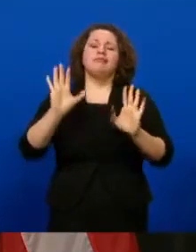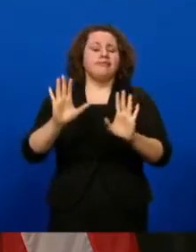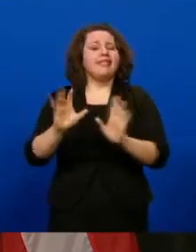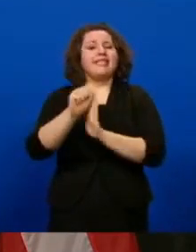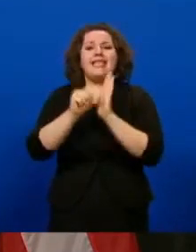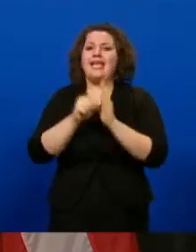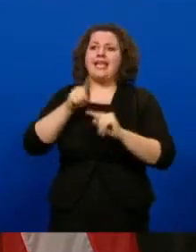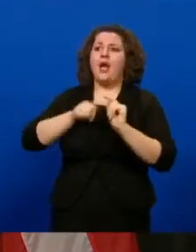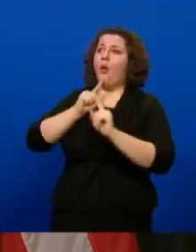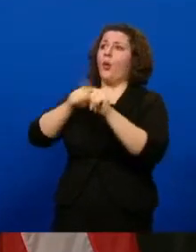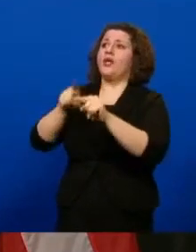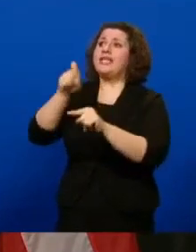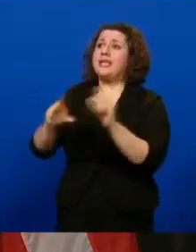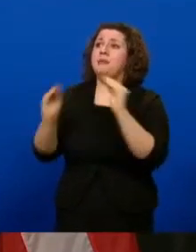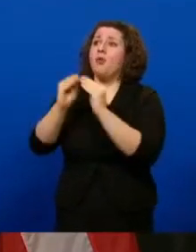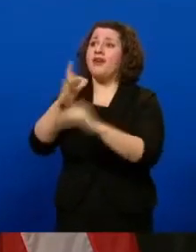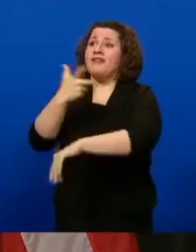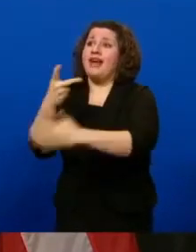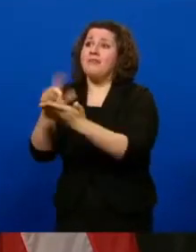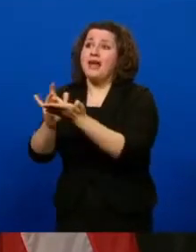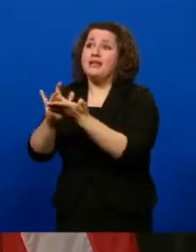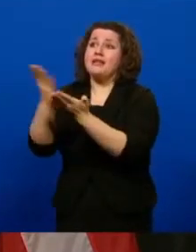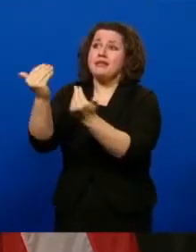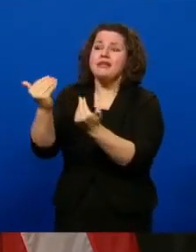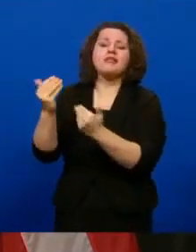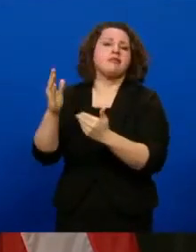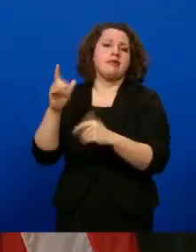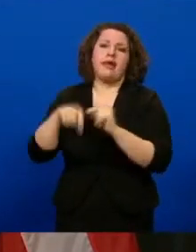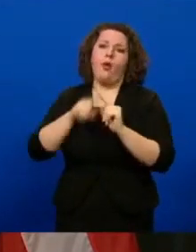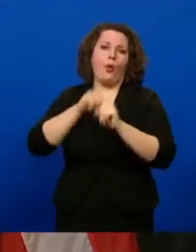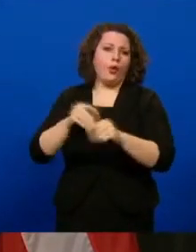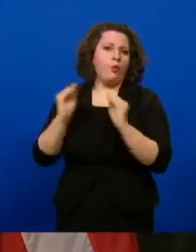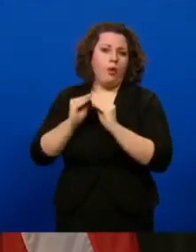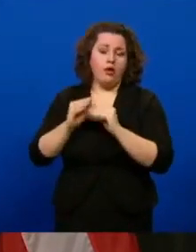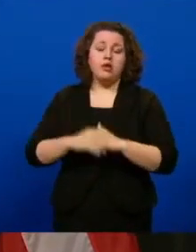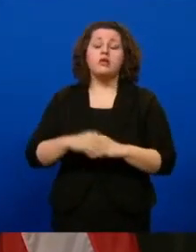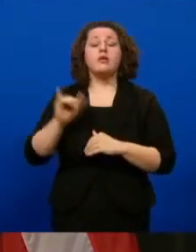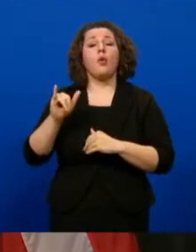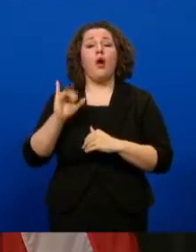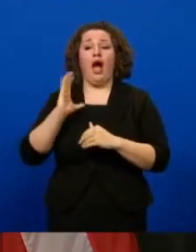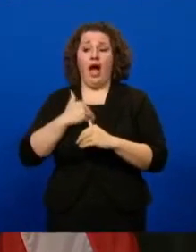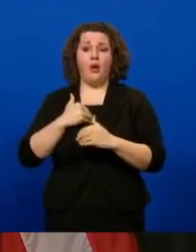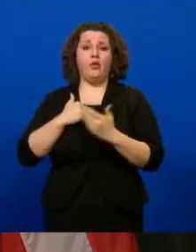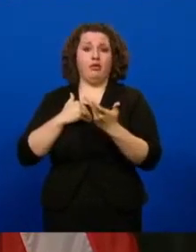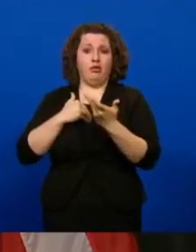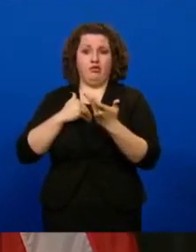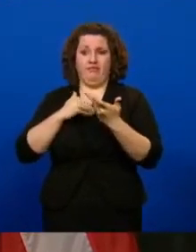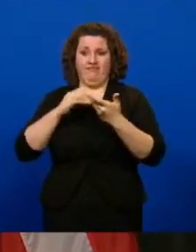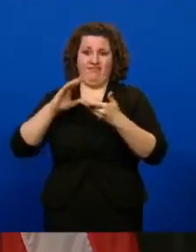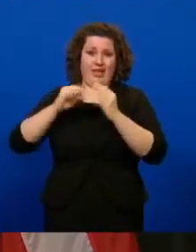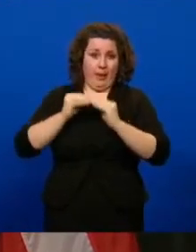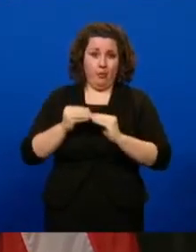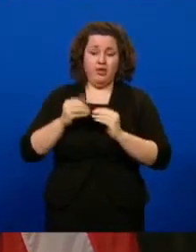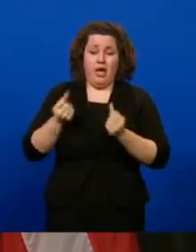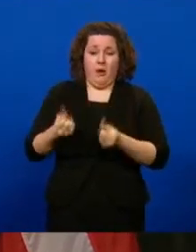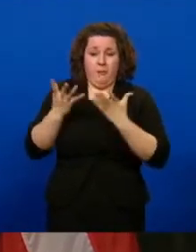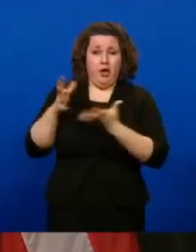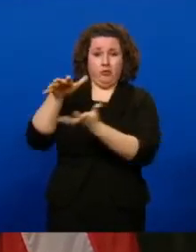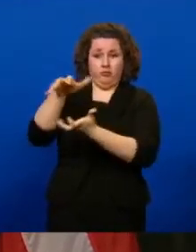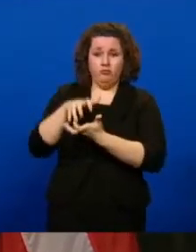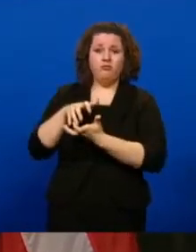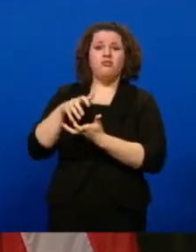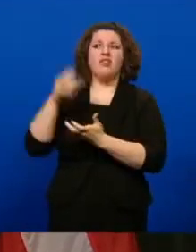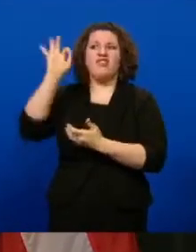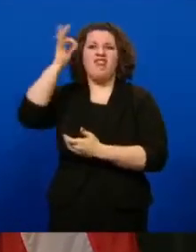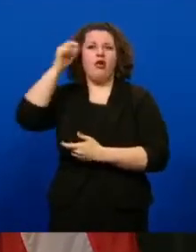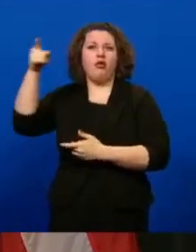orders for additional vaccines. Our allocation is determined and distributed at the federal level, and we rely on the